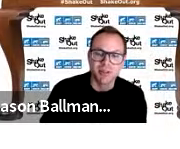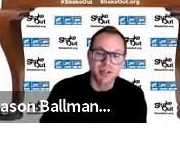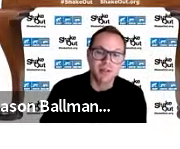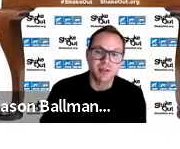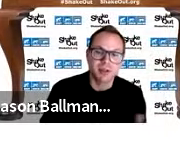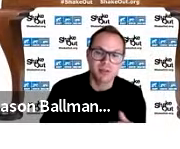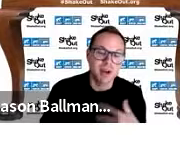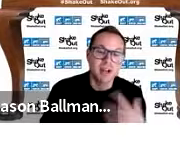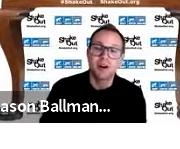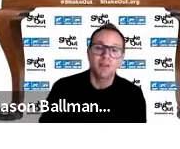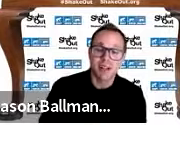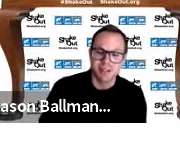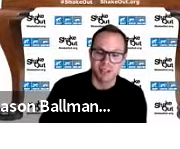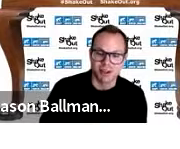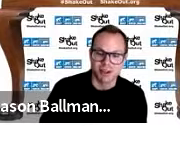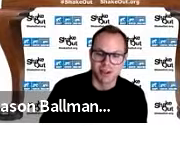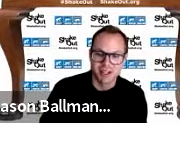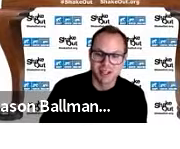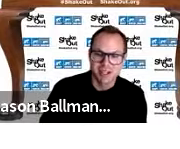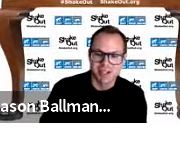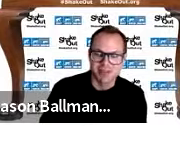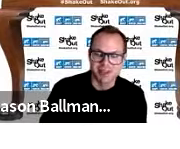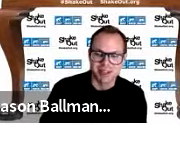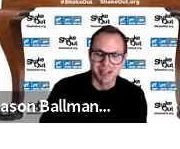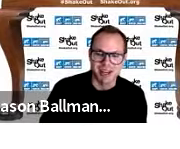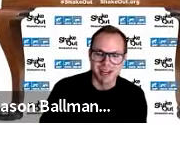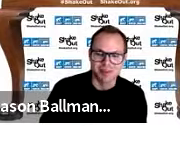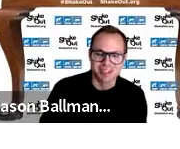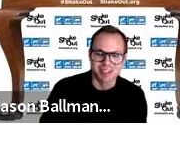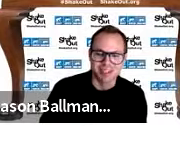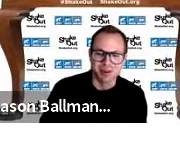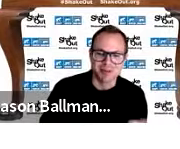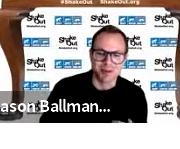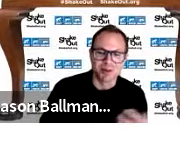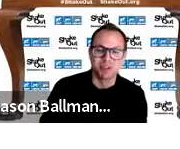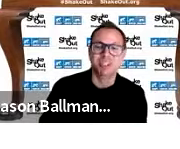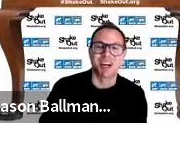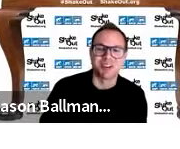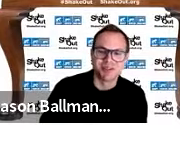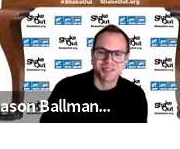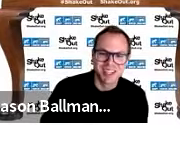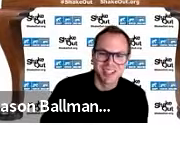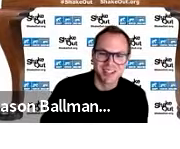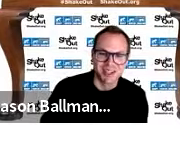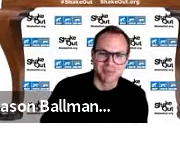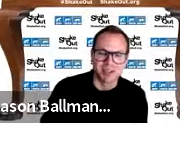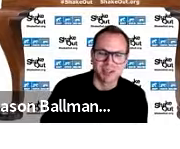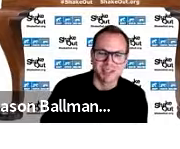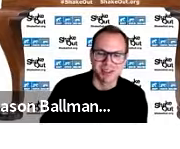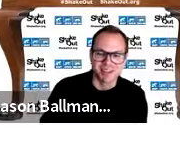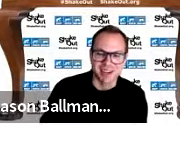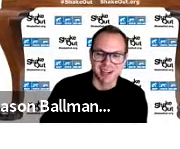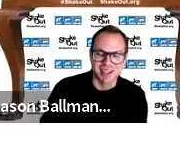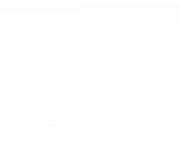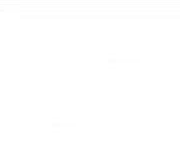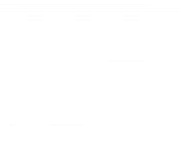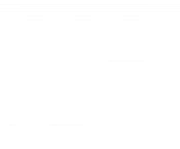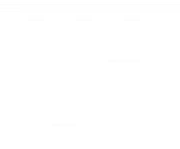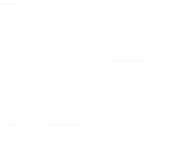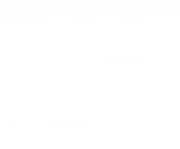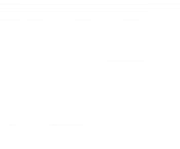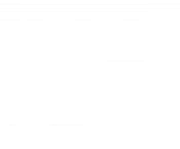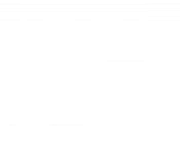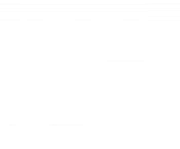around you that you might have already secured even. I see someone already wrote a bookshelf. They're going to plan to secure that.